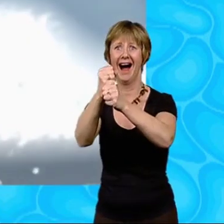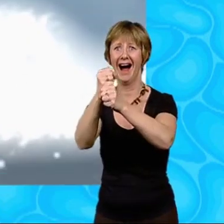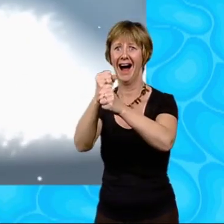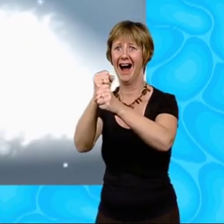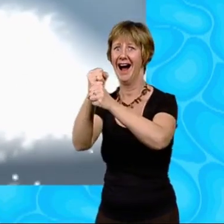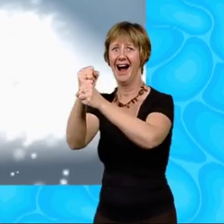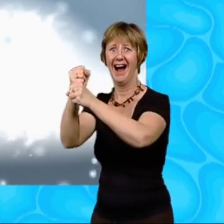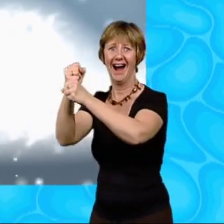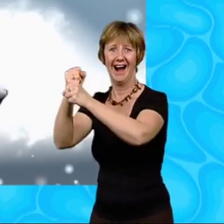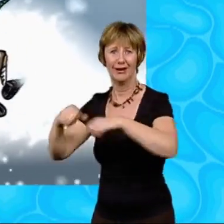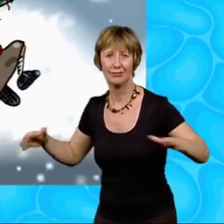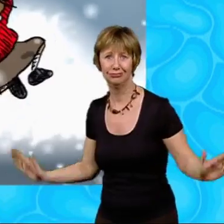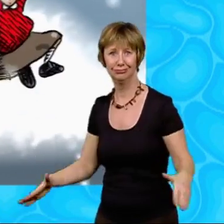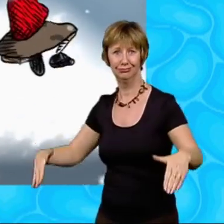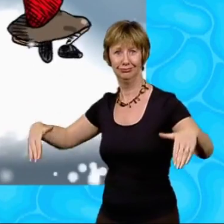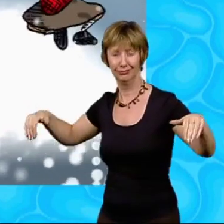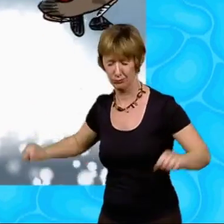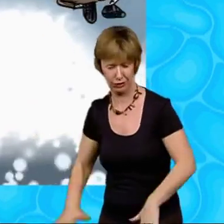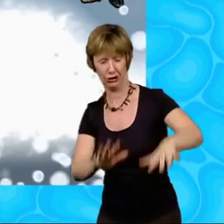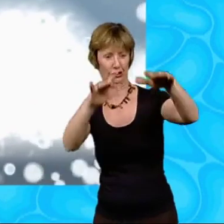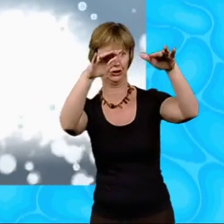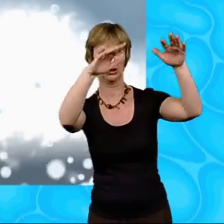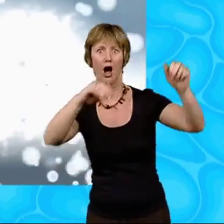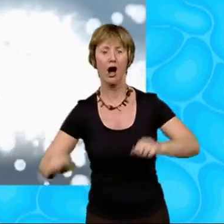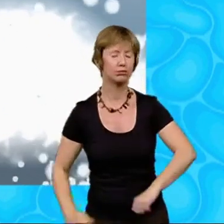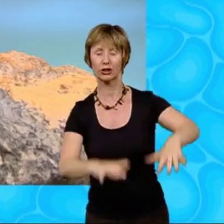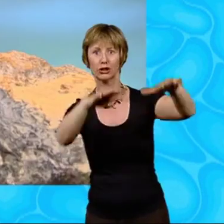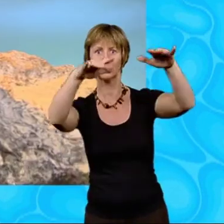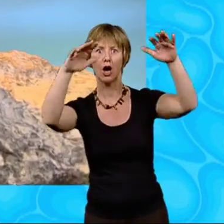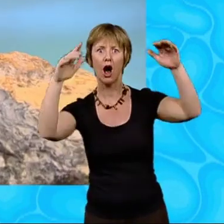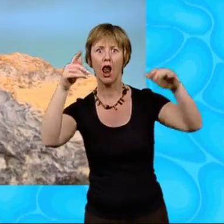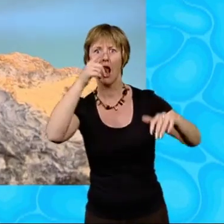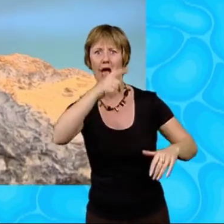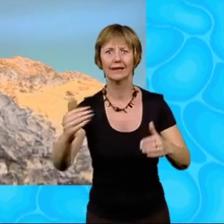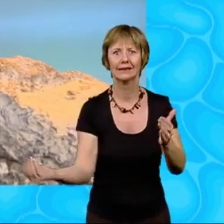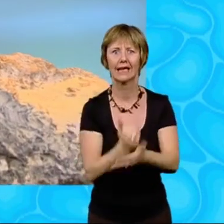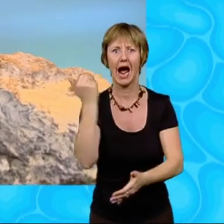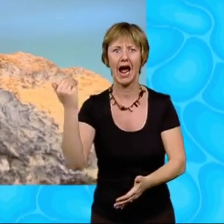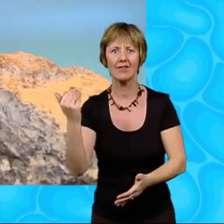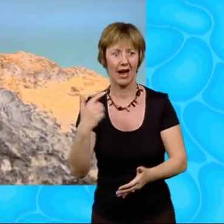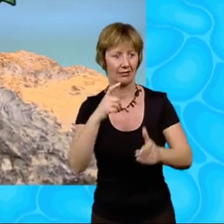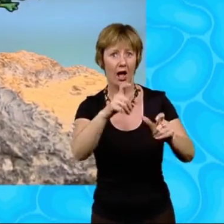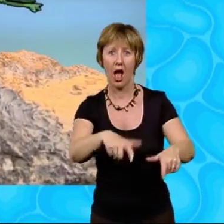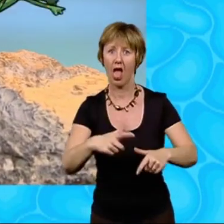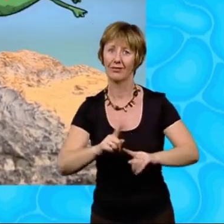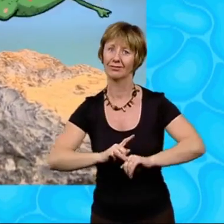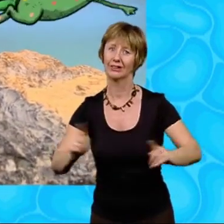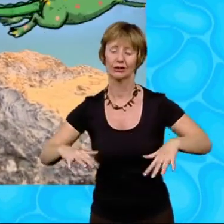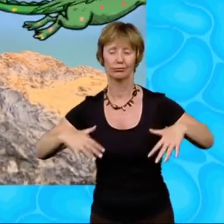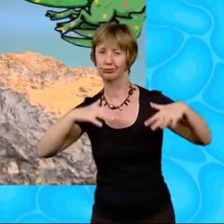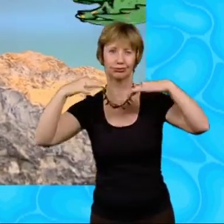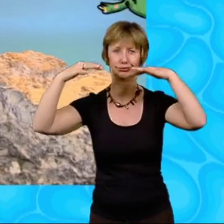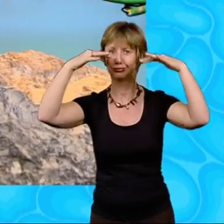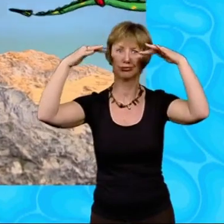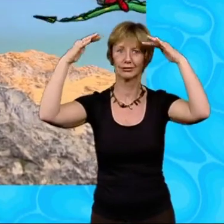only just in time too. The tide crashed over the rocks where I had been standing only a second before. I held on tight